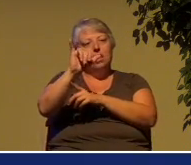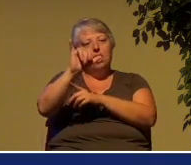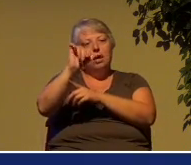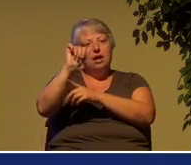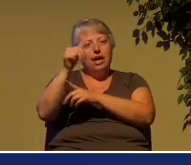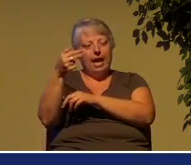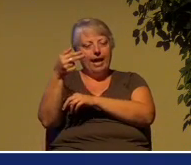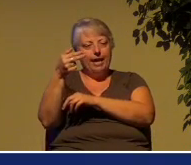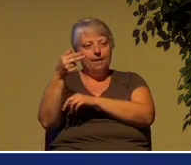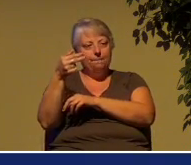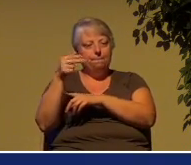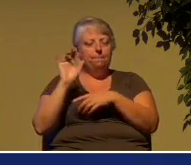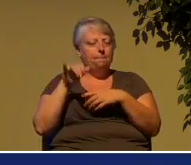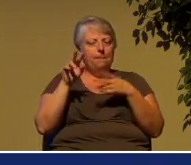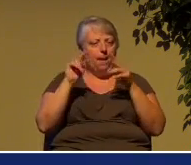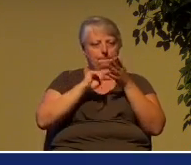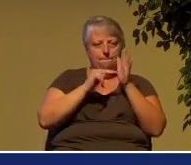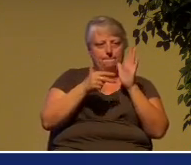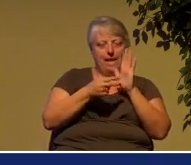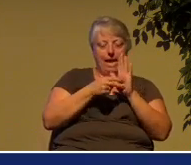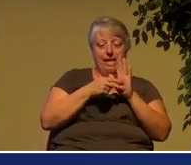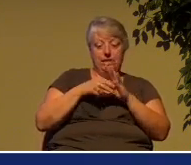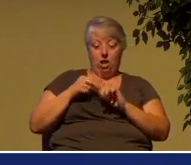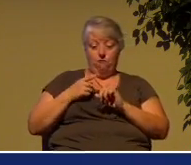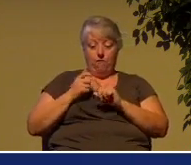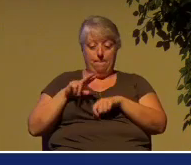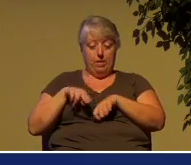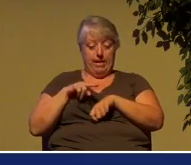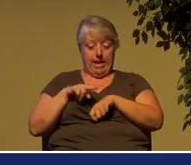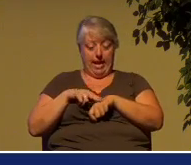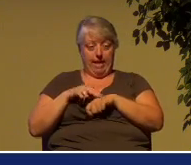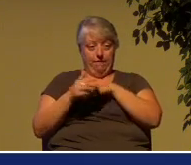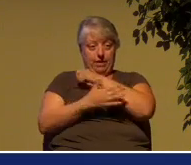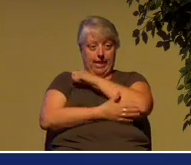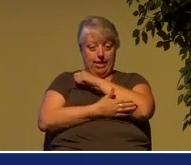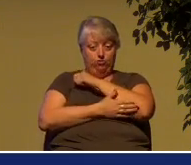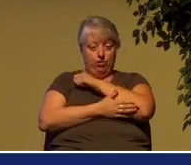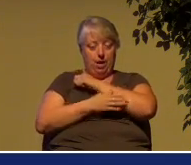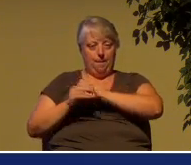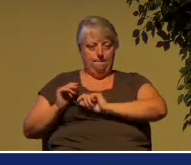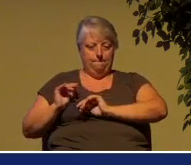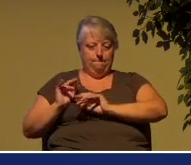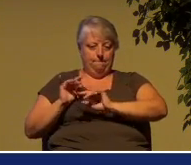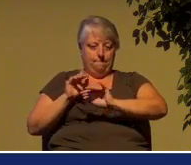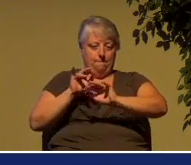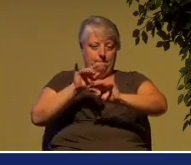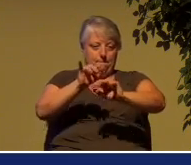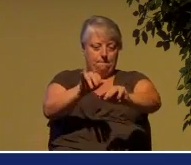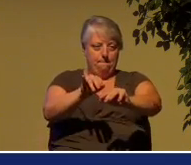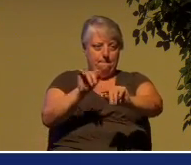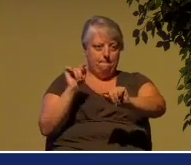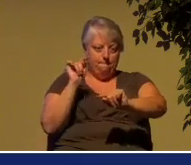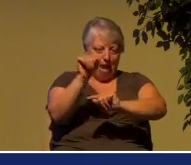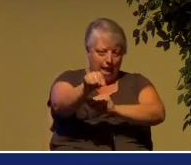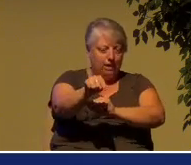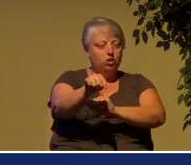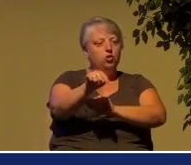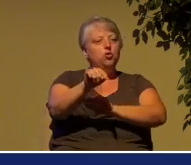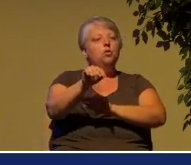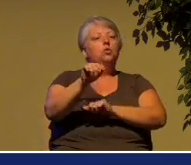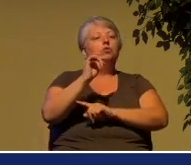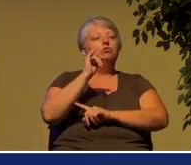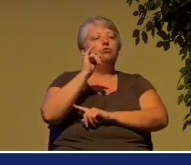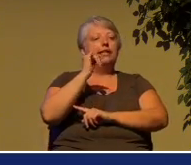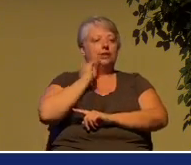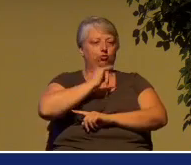to the land of Israel to be drawn together as a Jewish nation. Just this